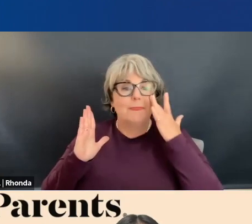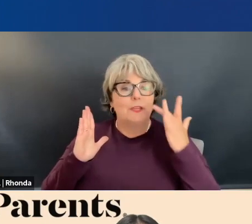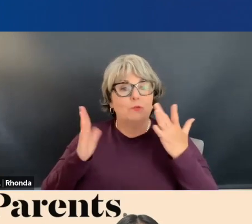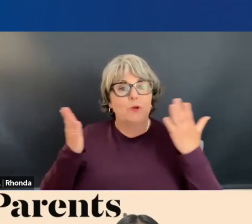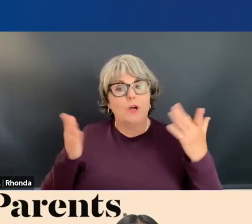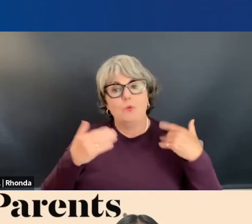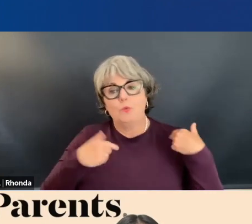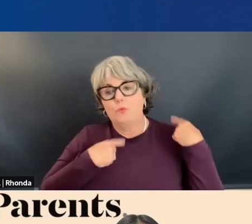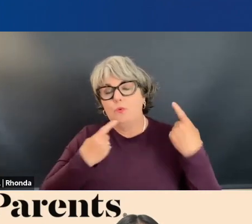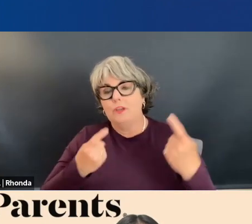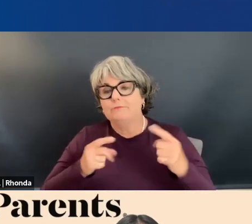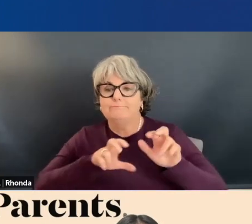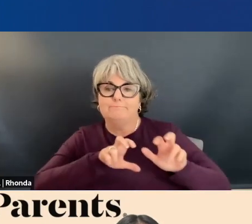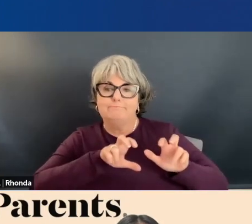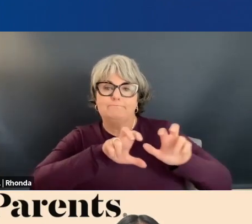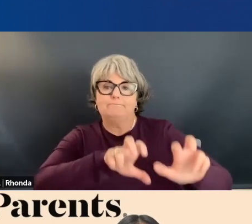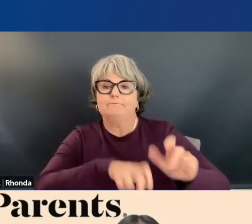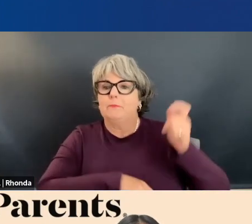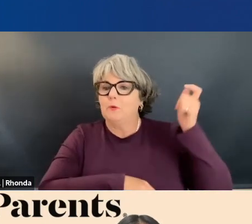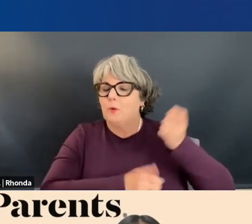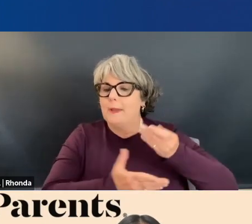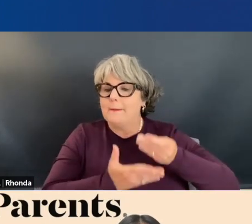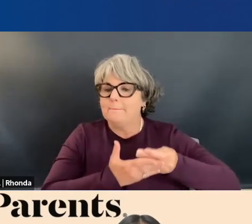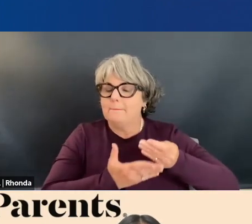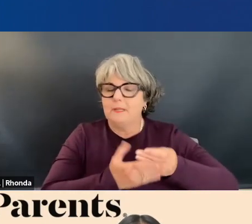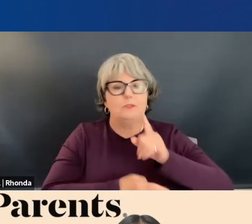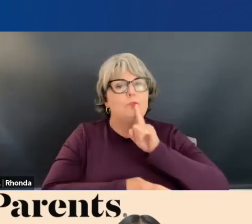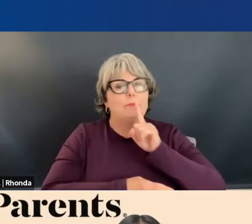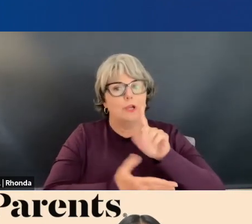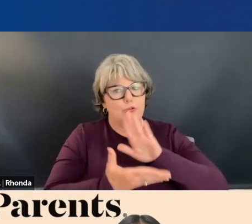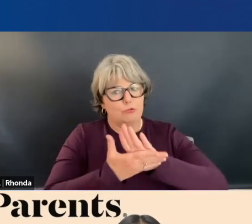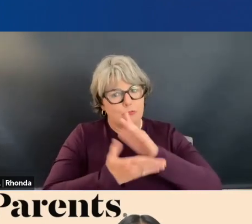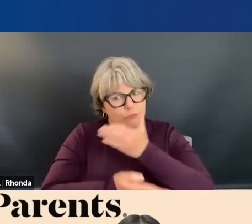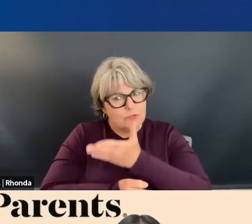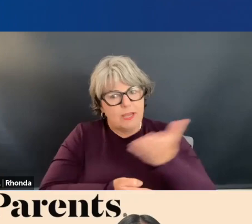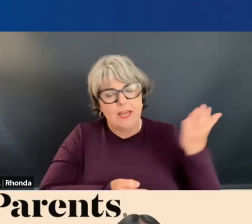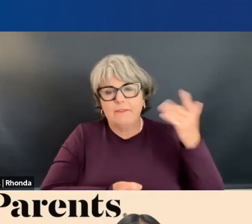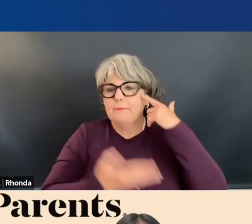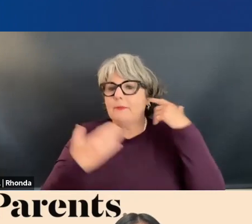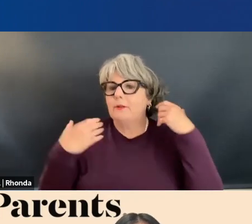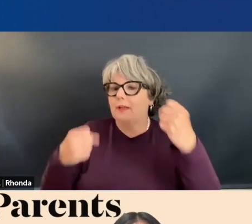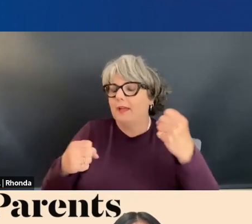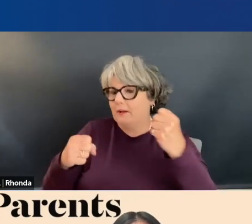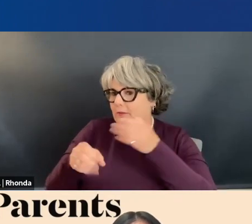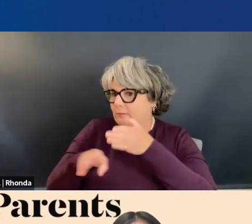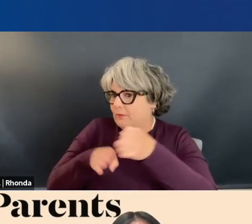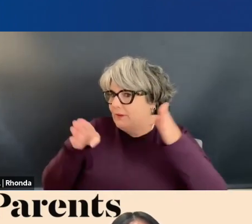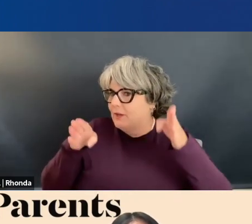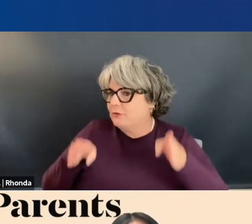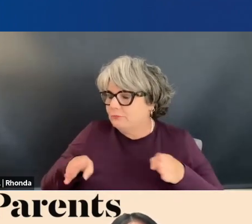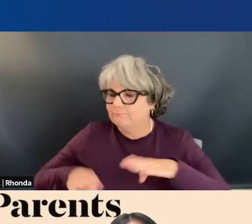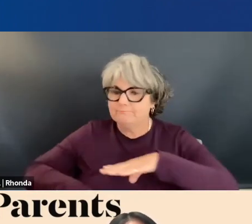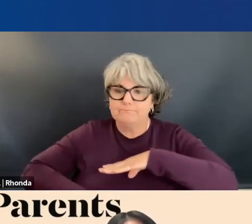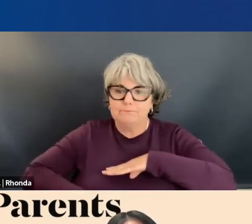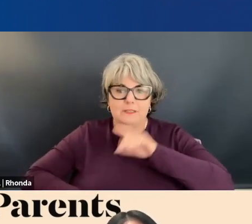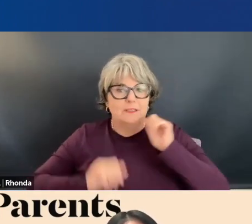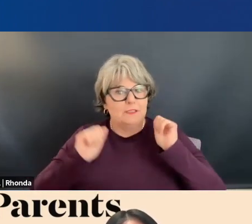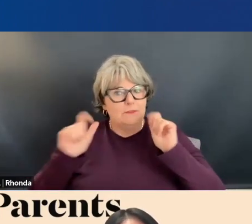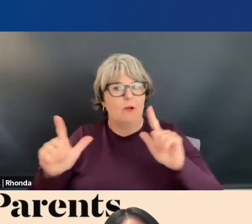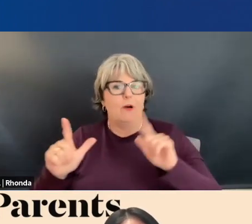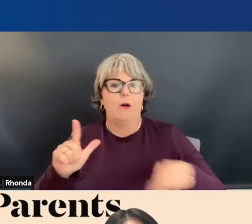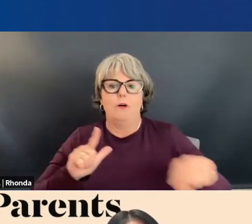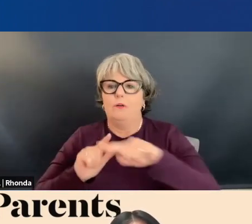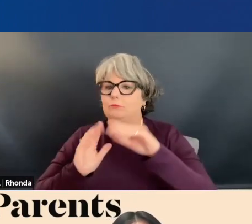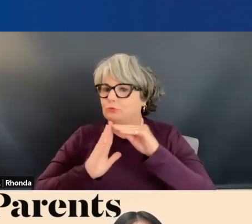we've invested in grants to make sure schools have enough mental health professionals have meet the needs of all of our